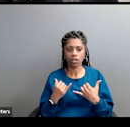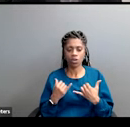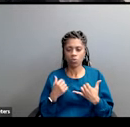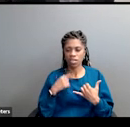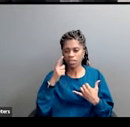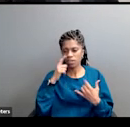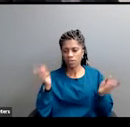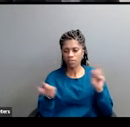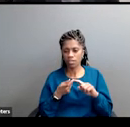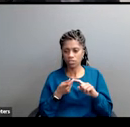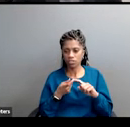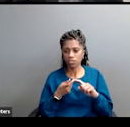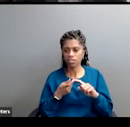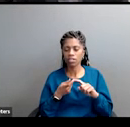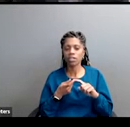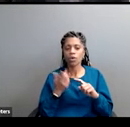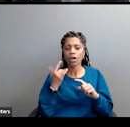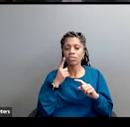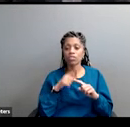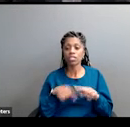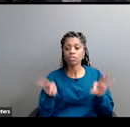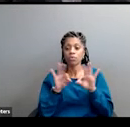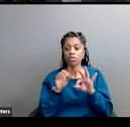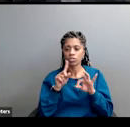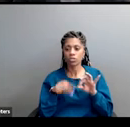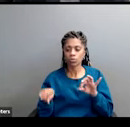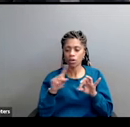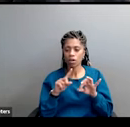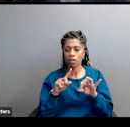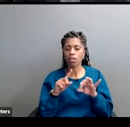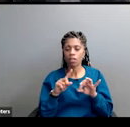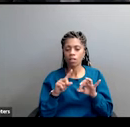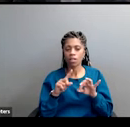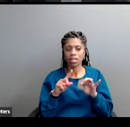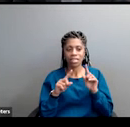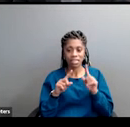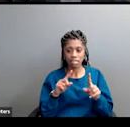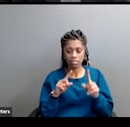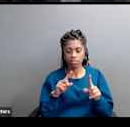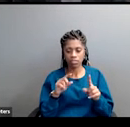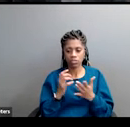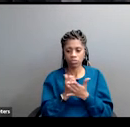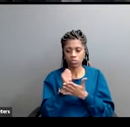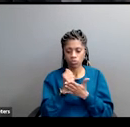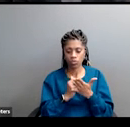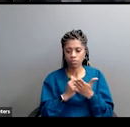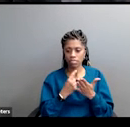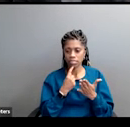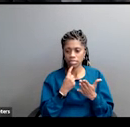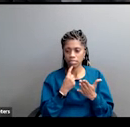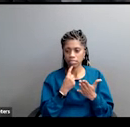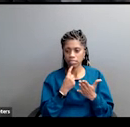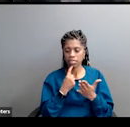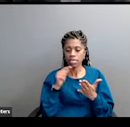script. It's really important to you all. The revenge script says those people